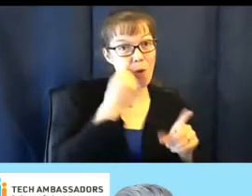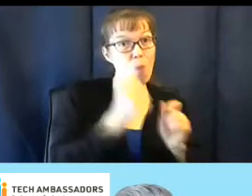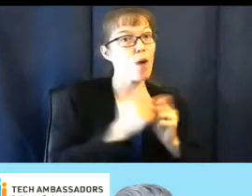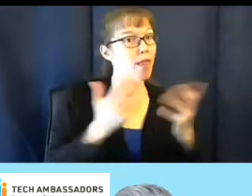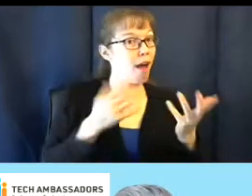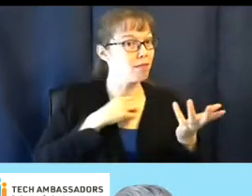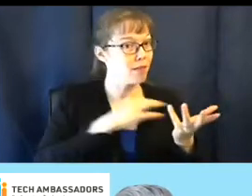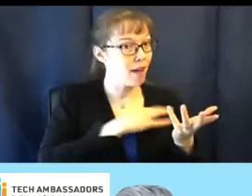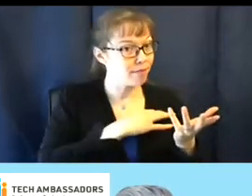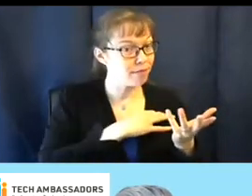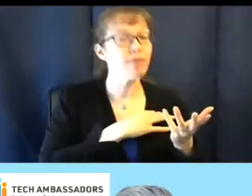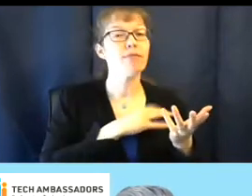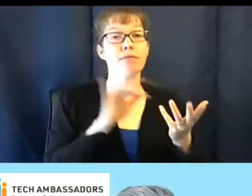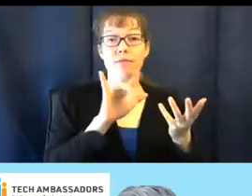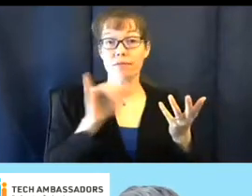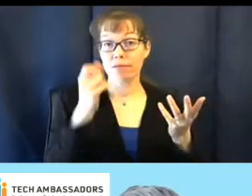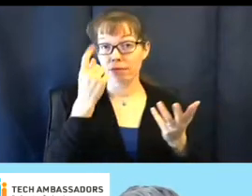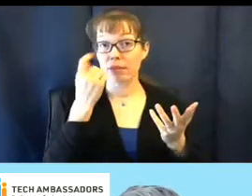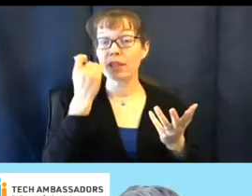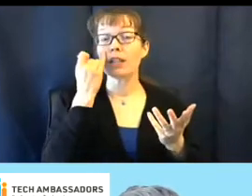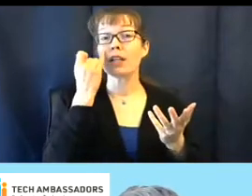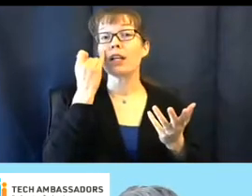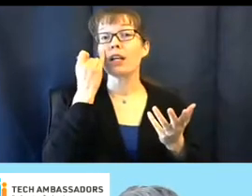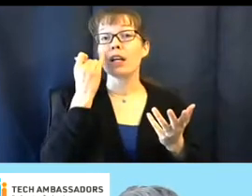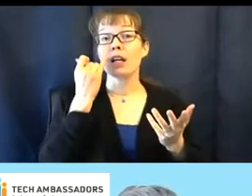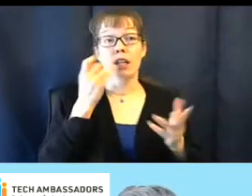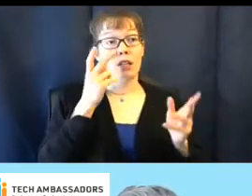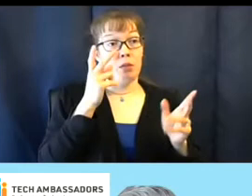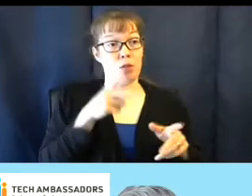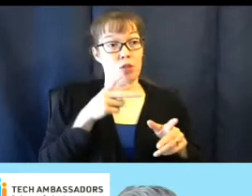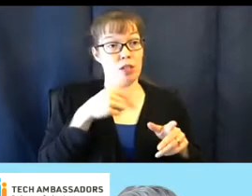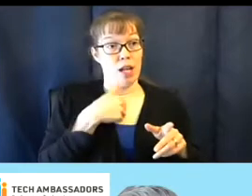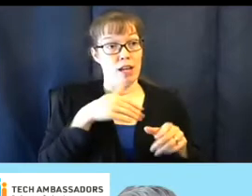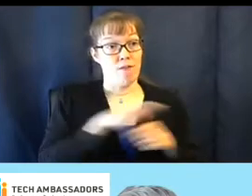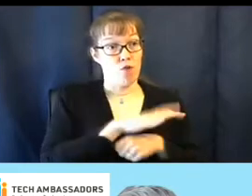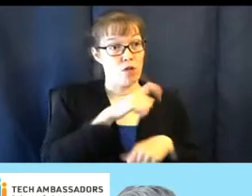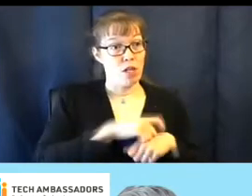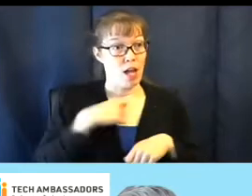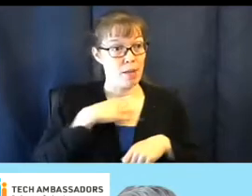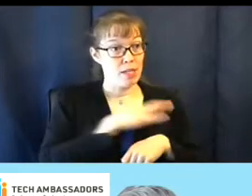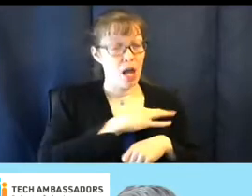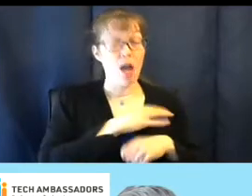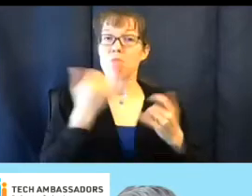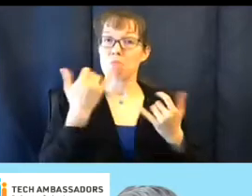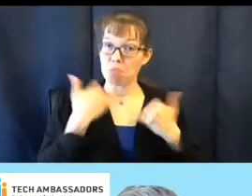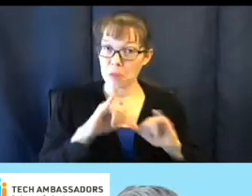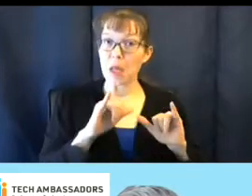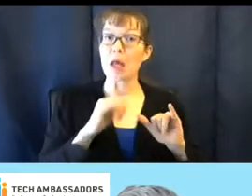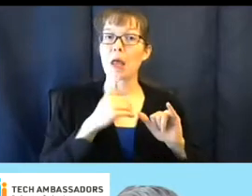Also, if someone has full-time staff, they can still have some